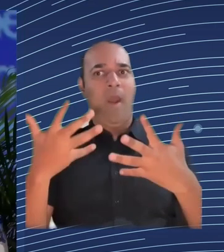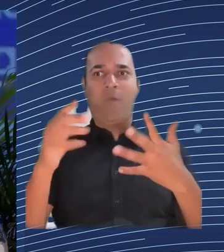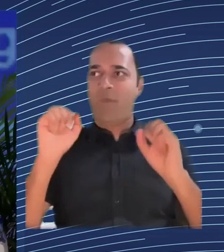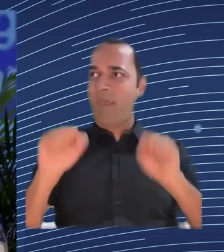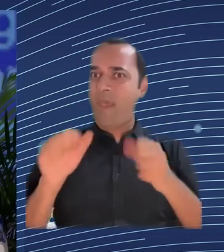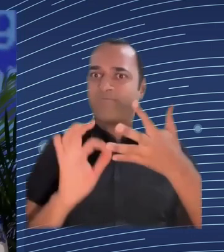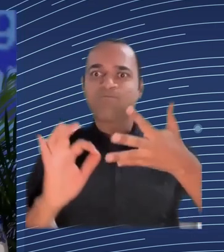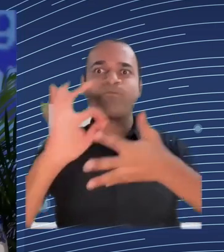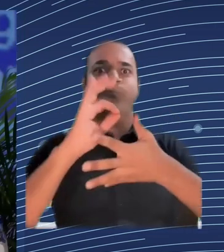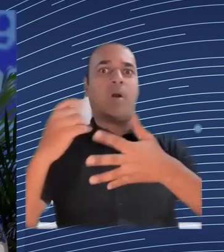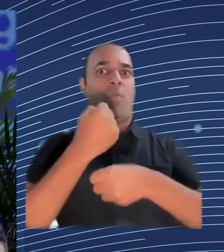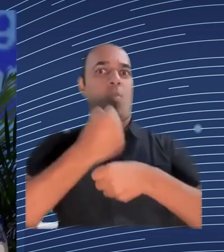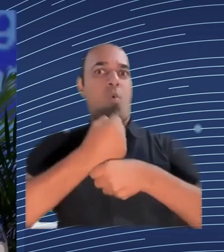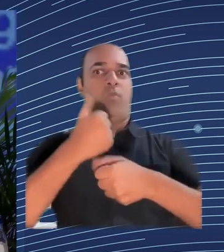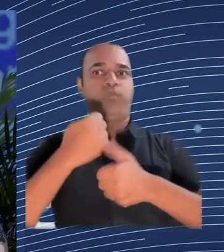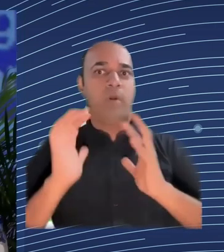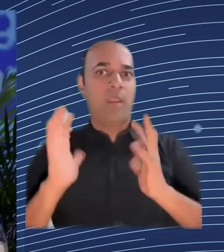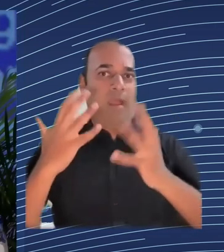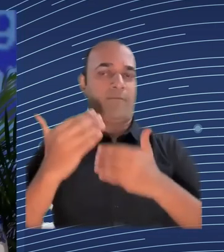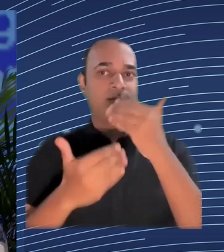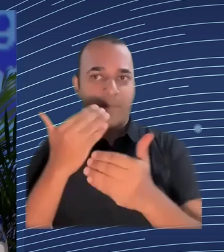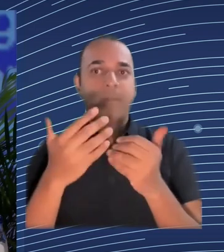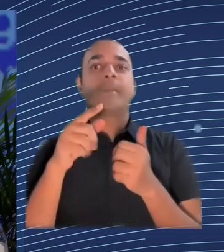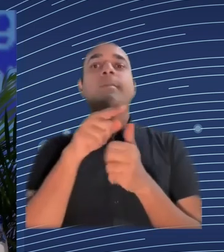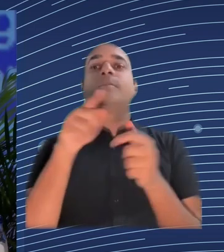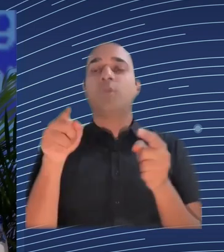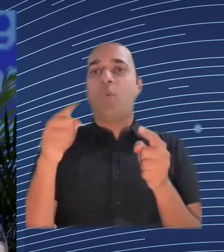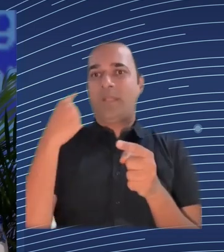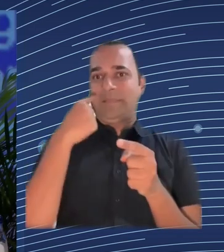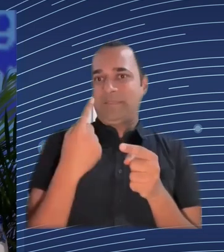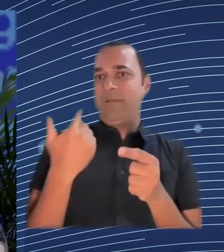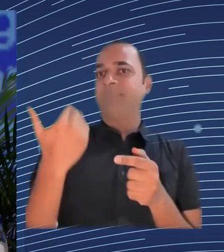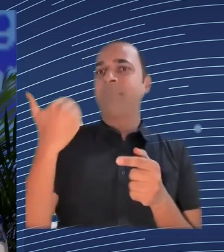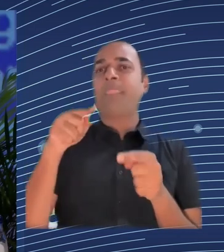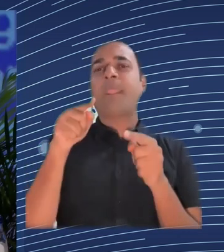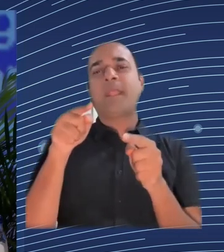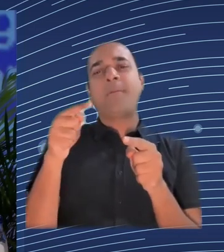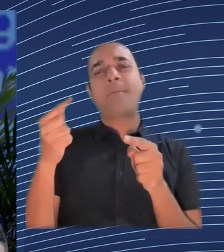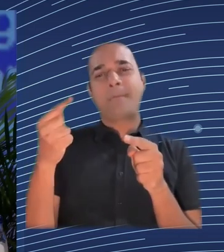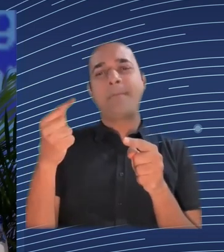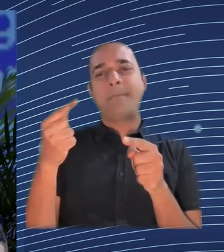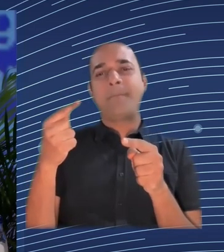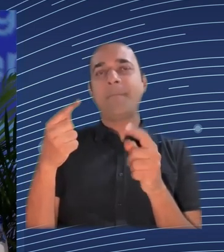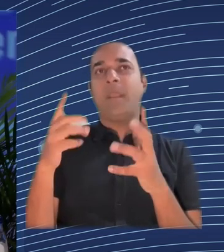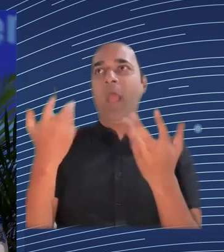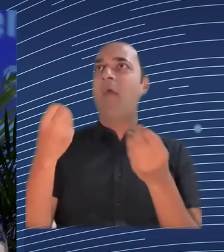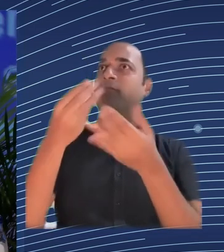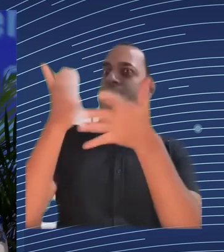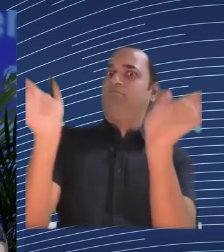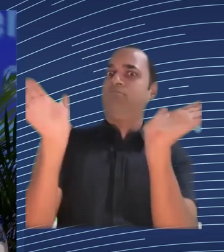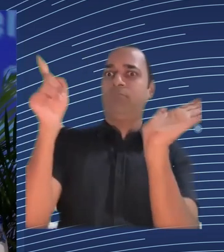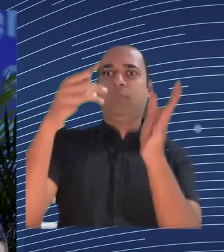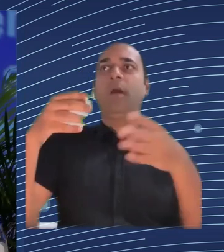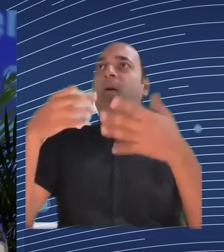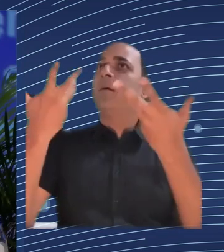managed by algorithms what you see as the main challenges for workers in